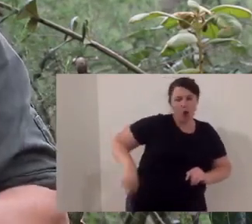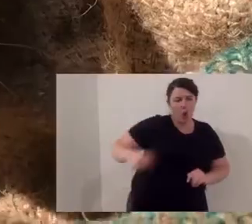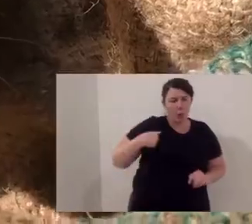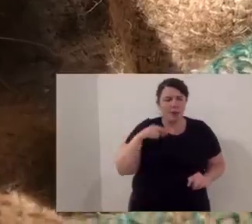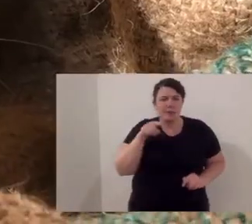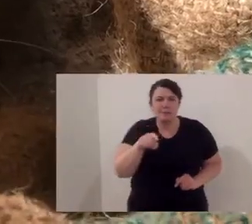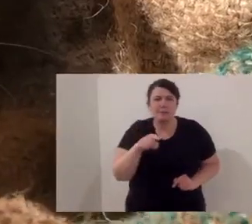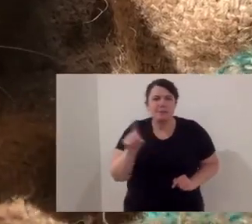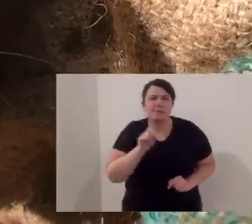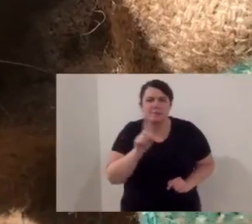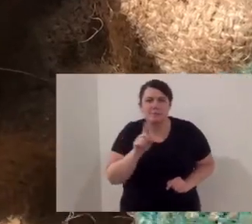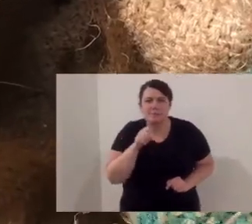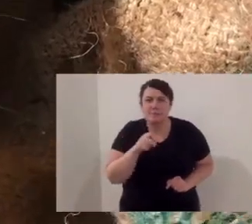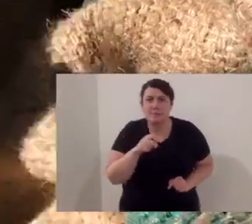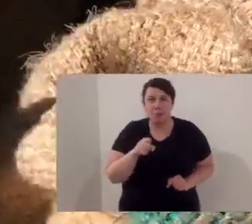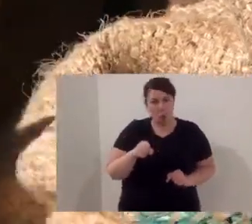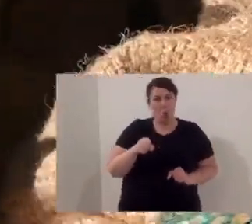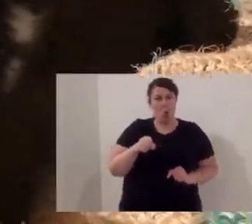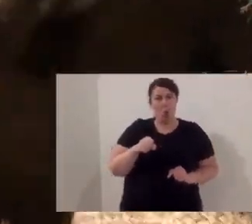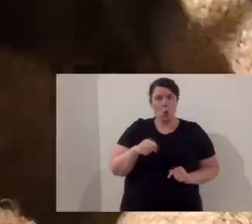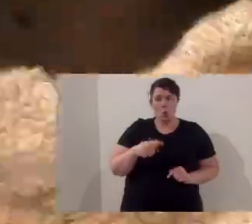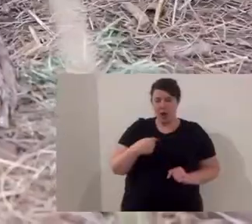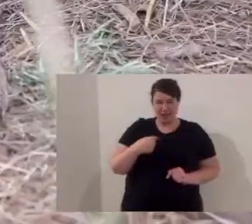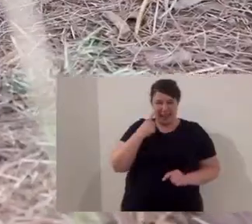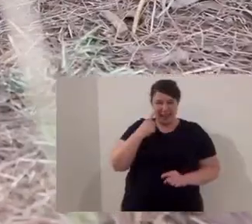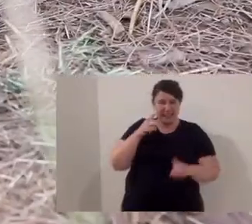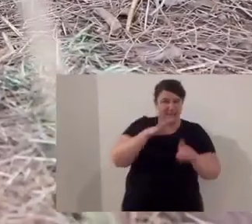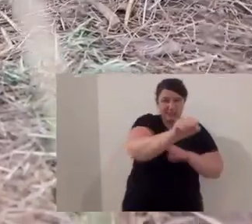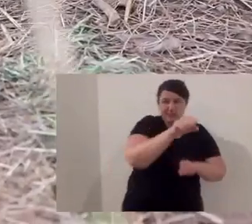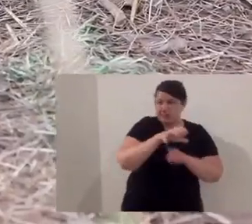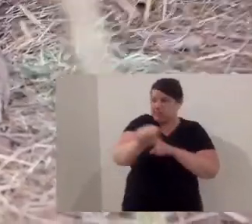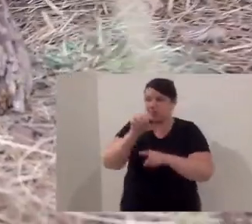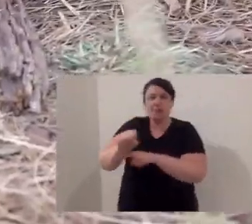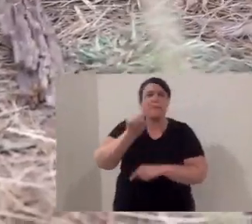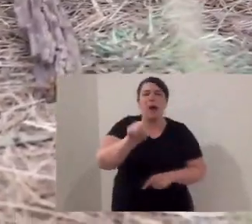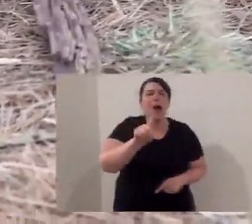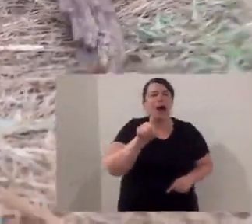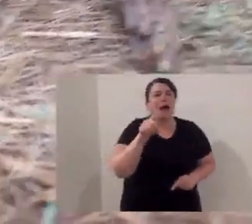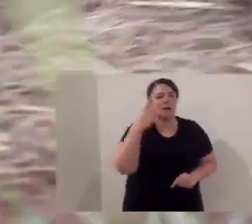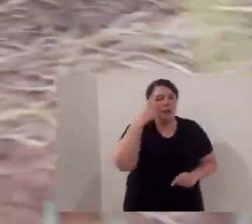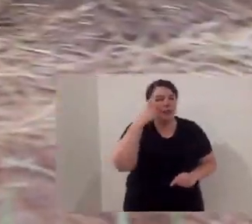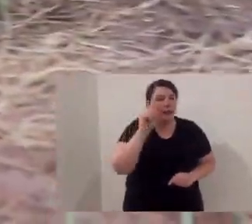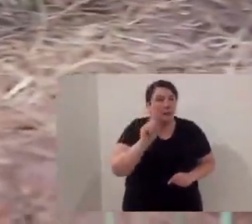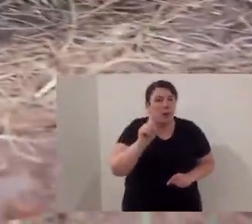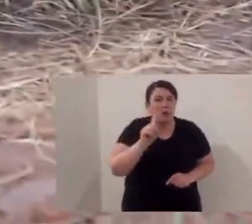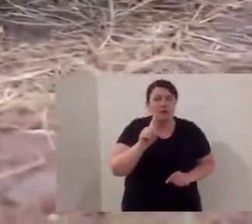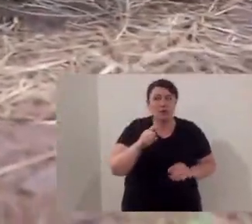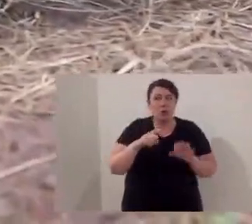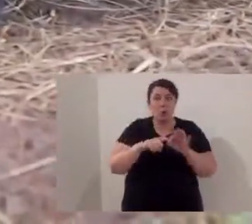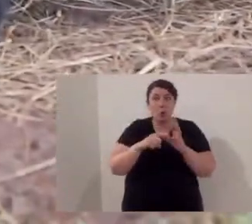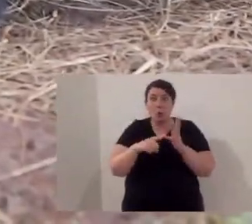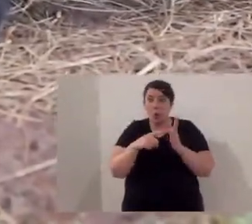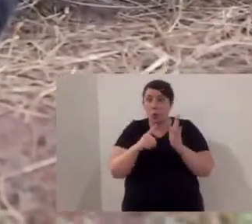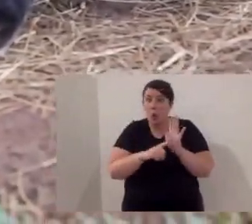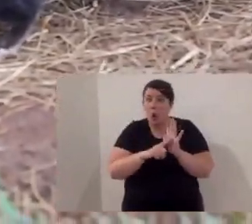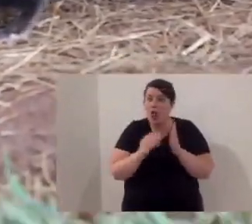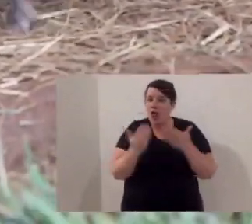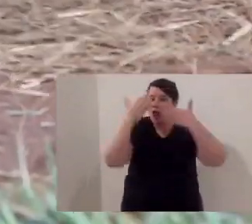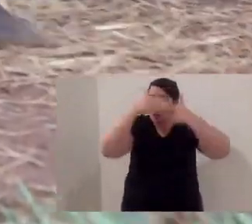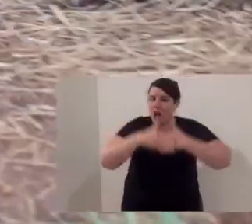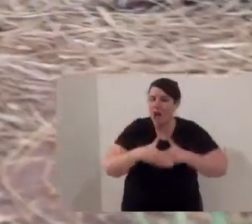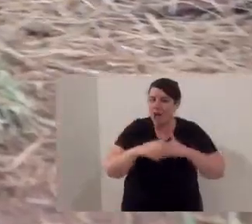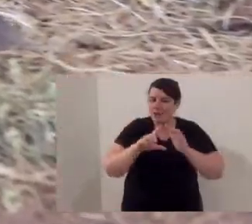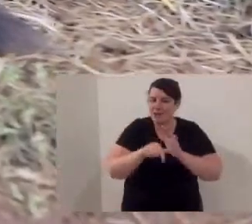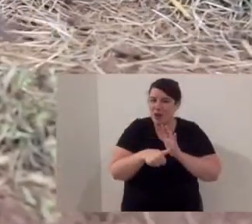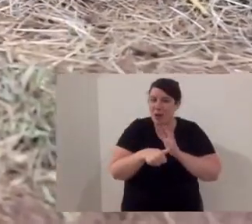both have is white dots. And we look at the white dots and see they stand out. We see those white patches. But you've got to think,